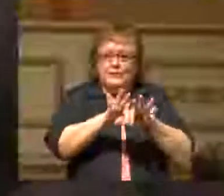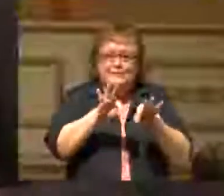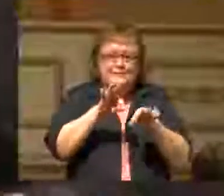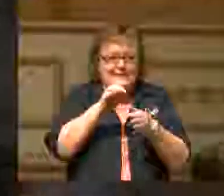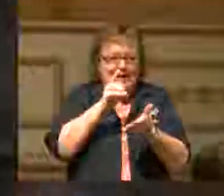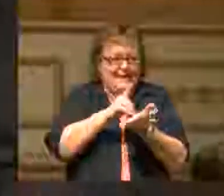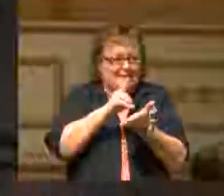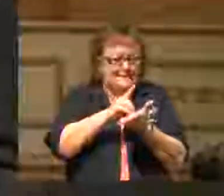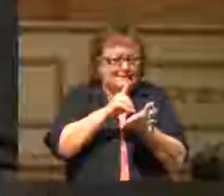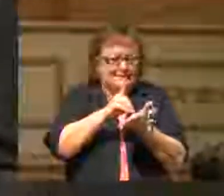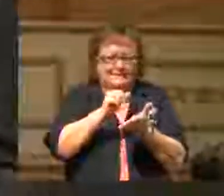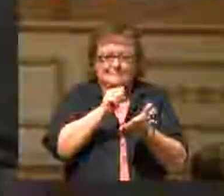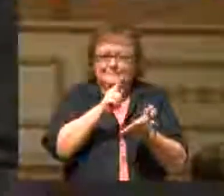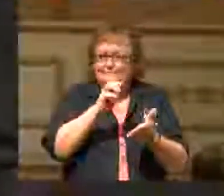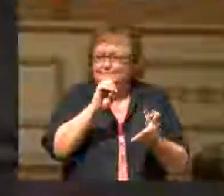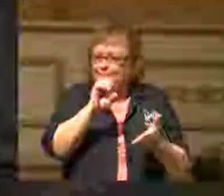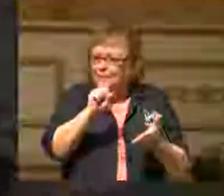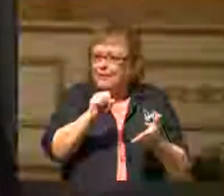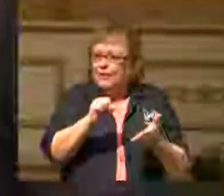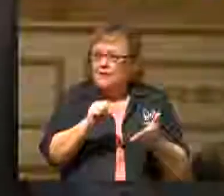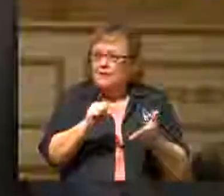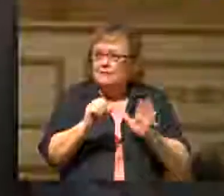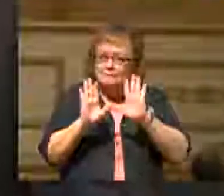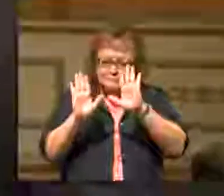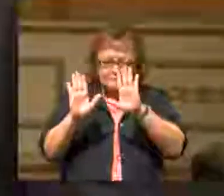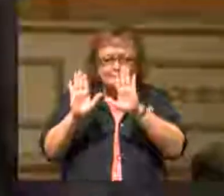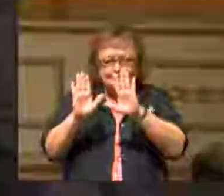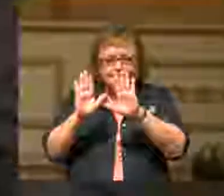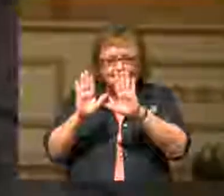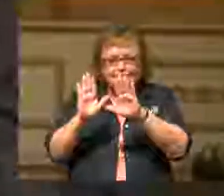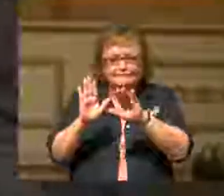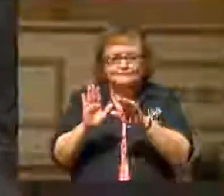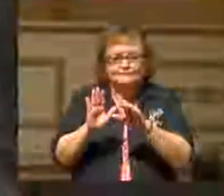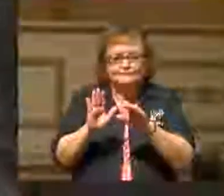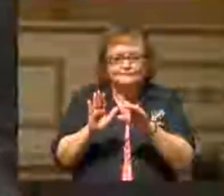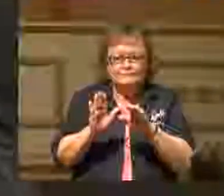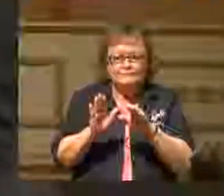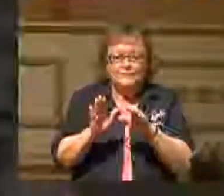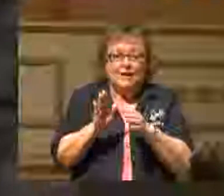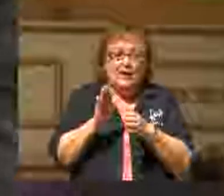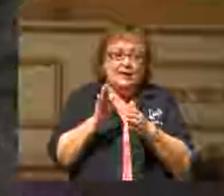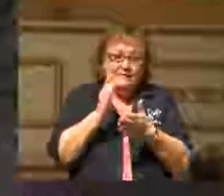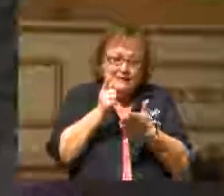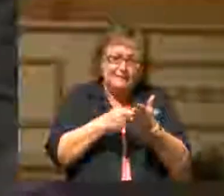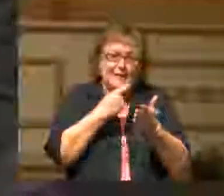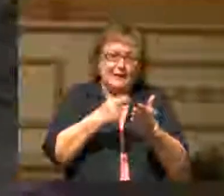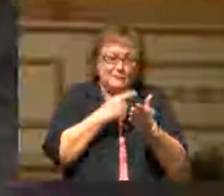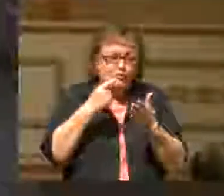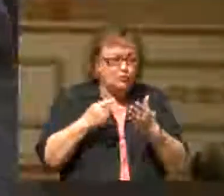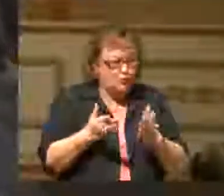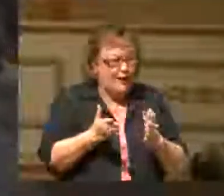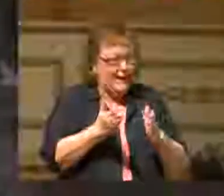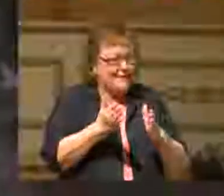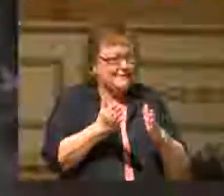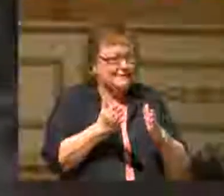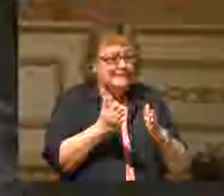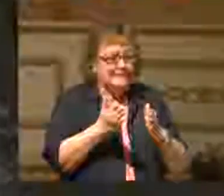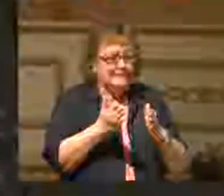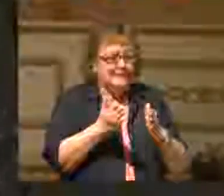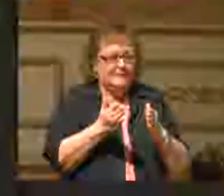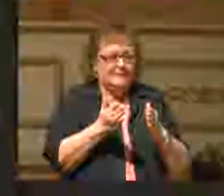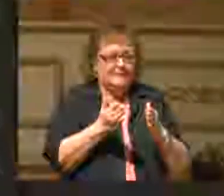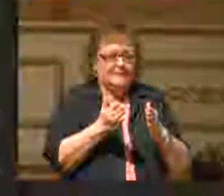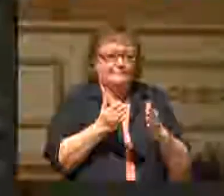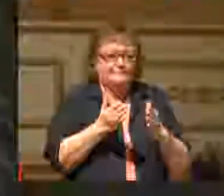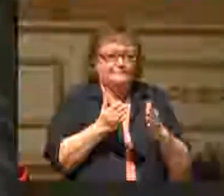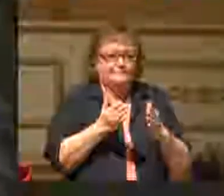Now, take heart. There's ways of sometimes making a